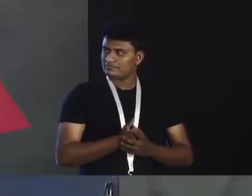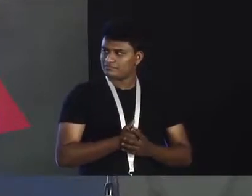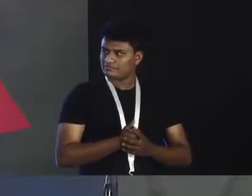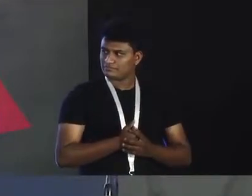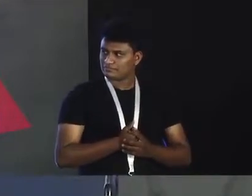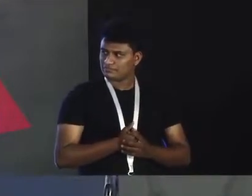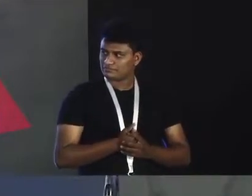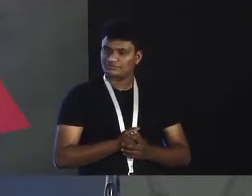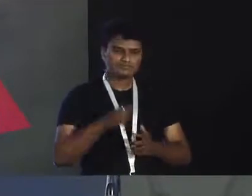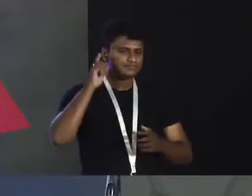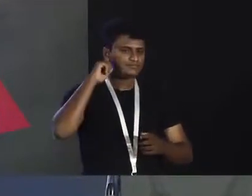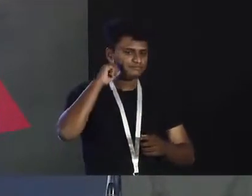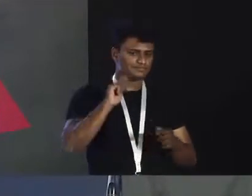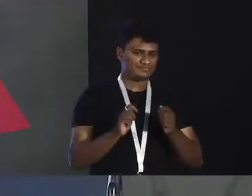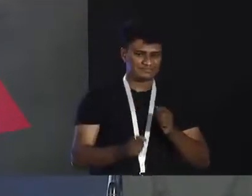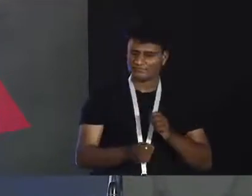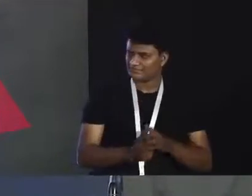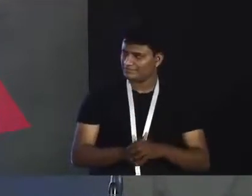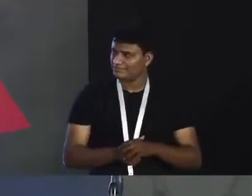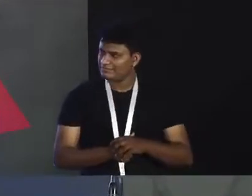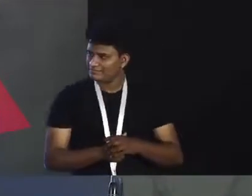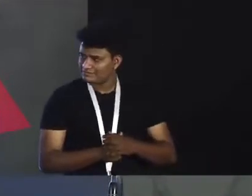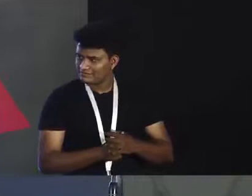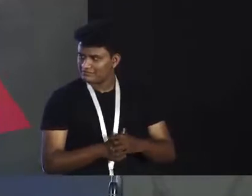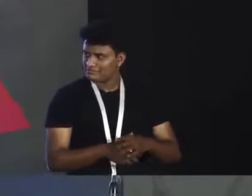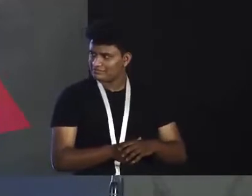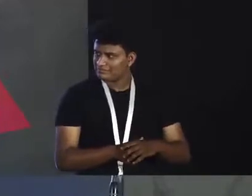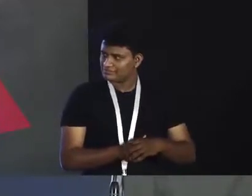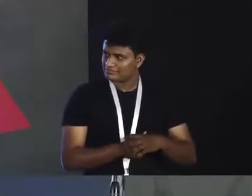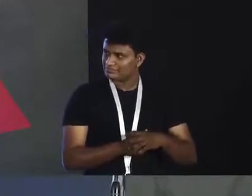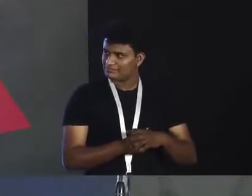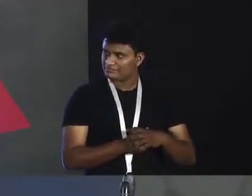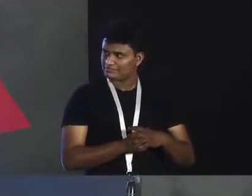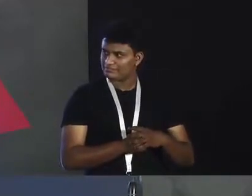I look up a little bit. No, I think I like the middle distance. I'm perfectly happy.